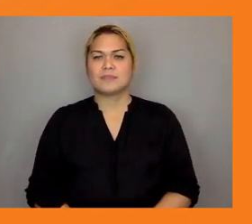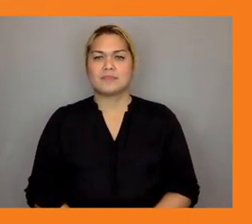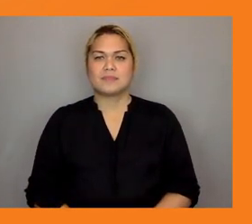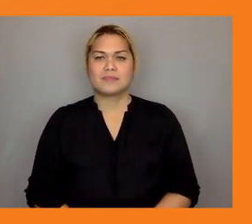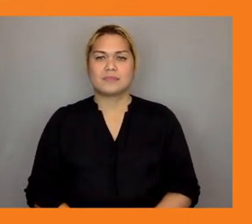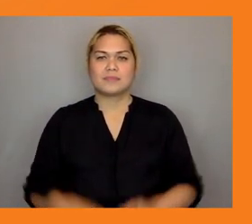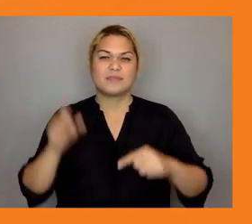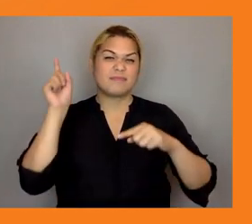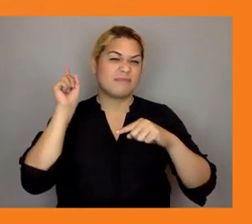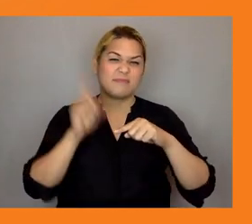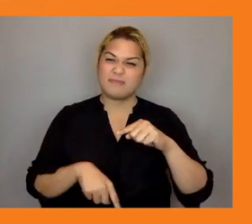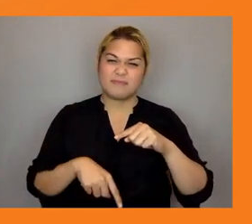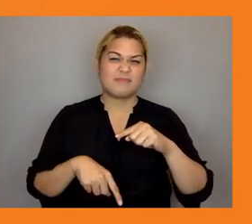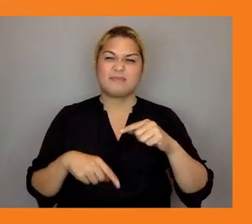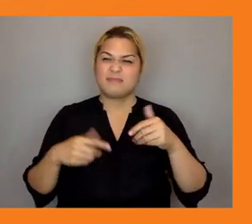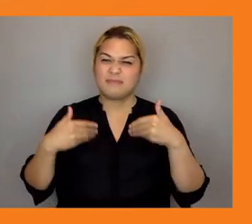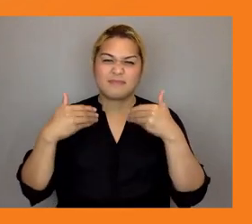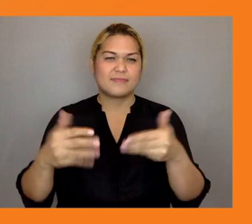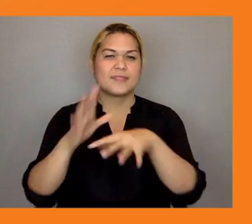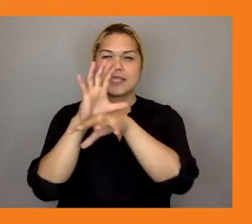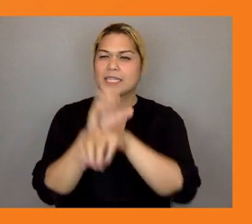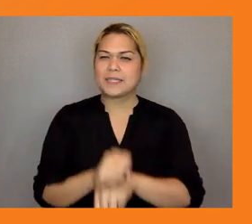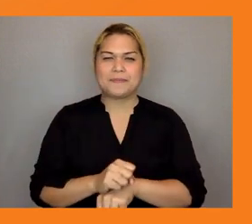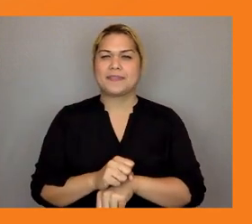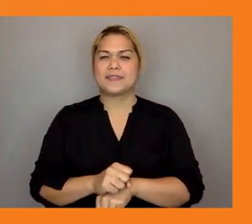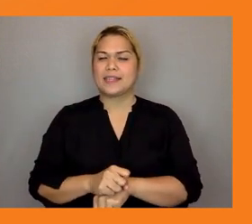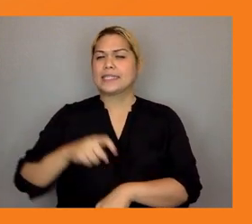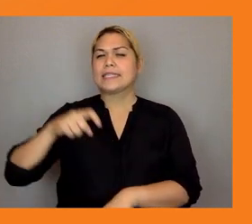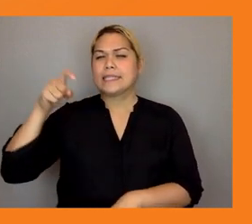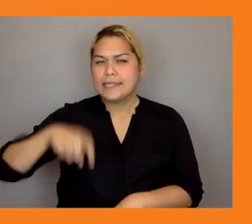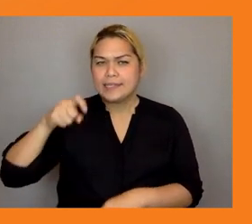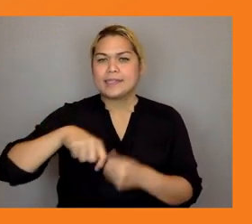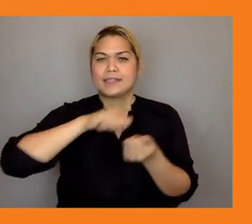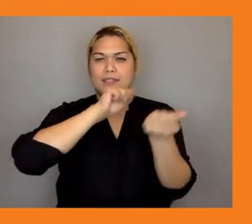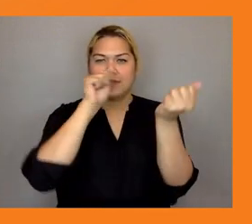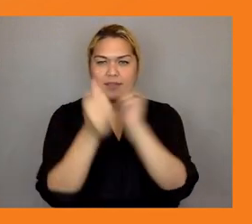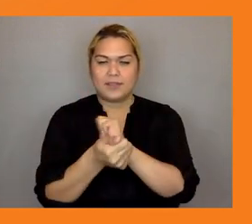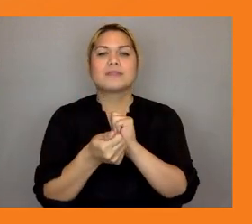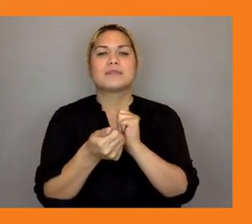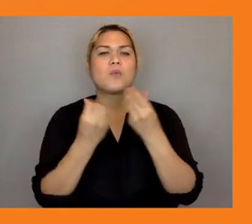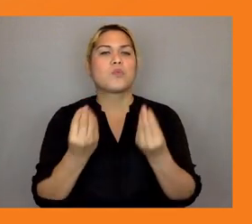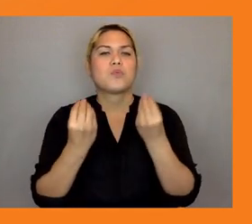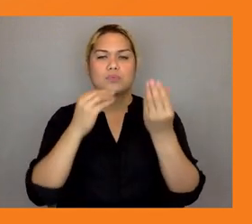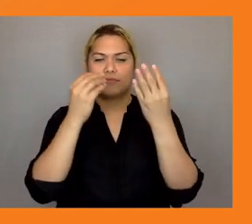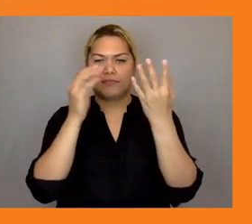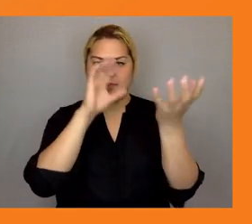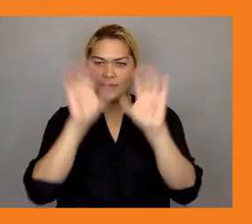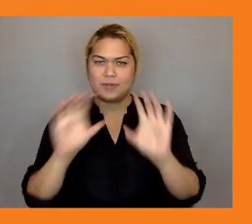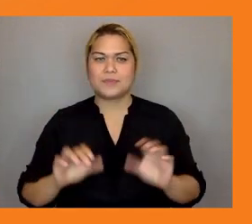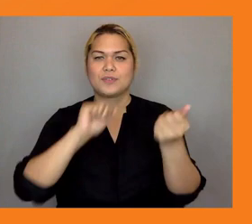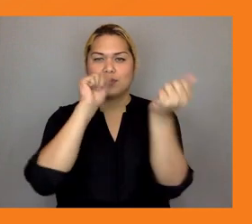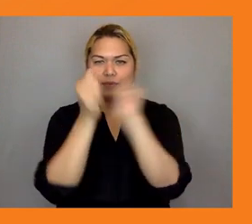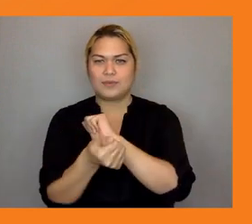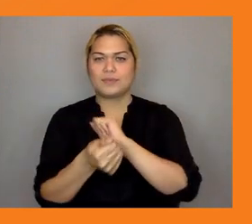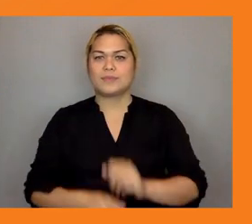must redouble our efforts to address climate change the second operation joining forces